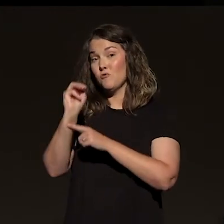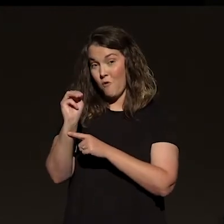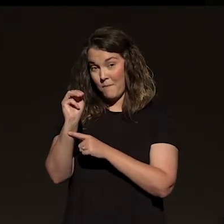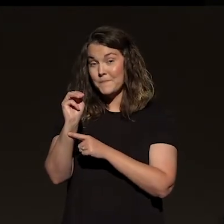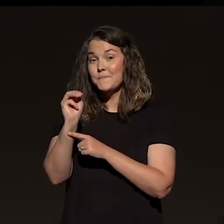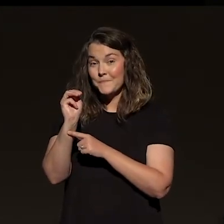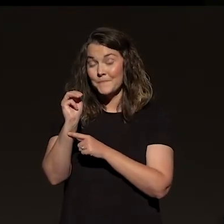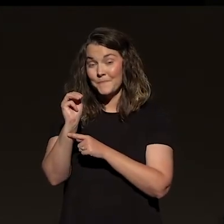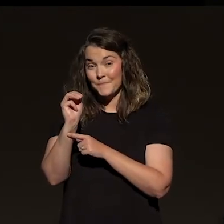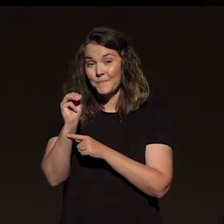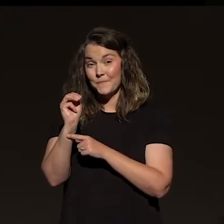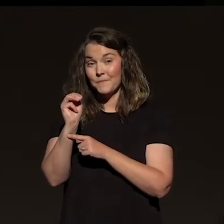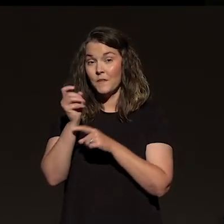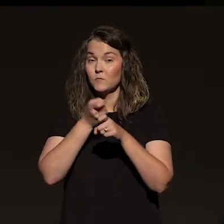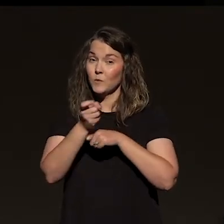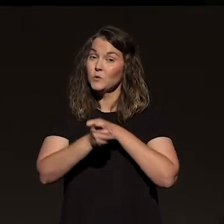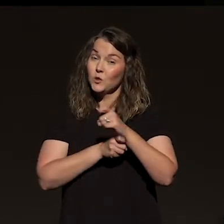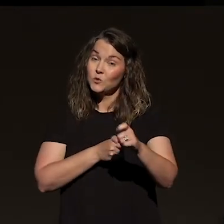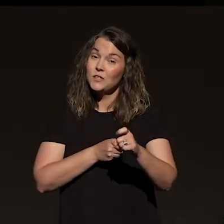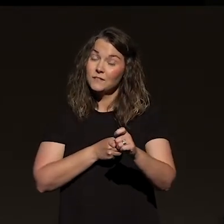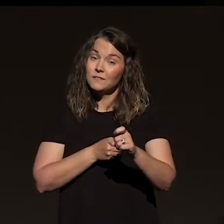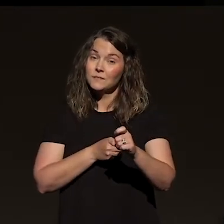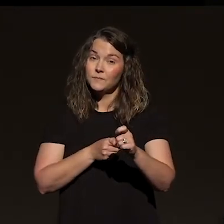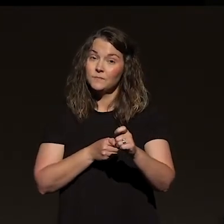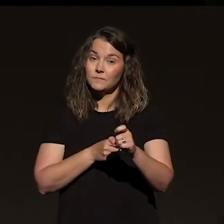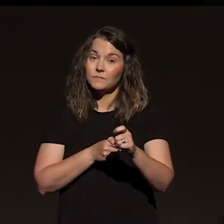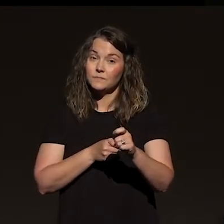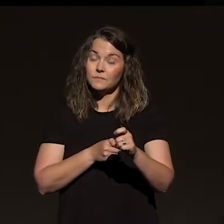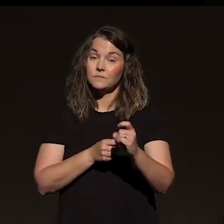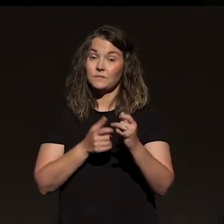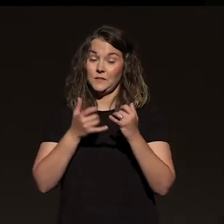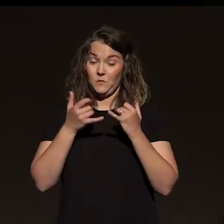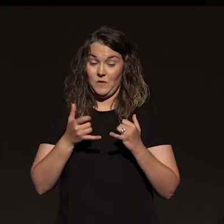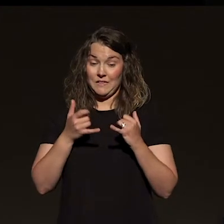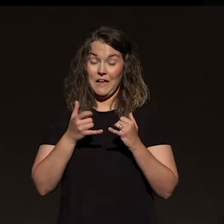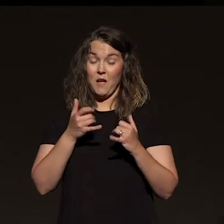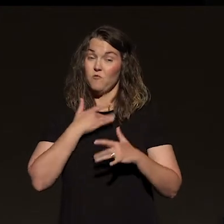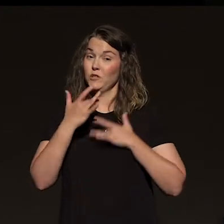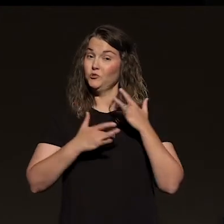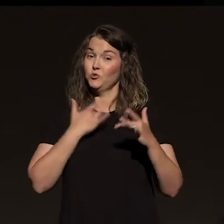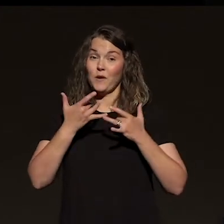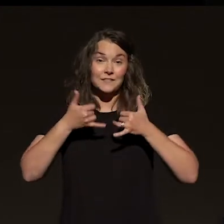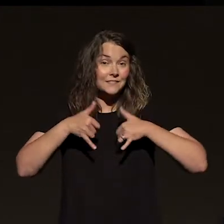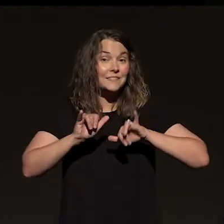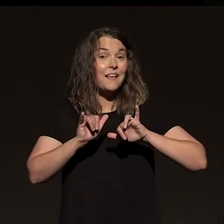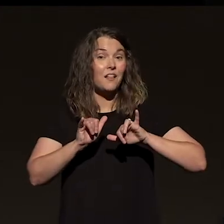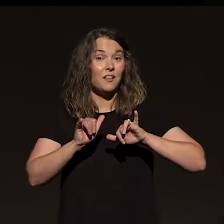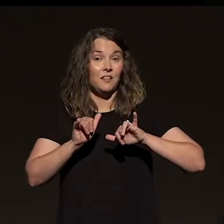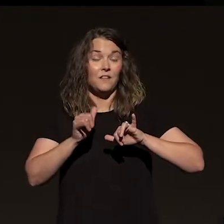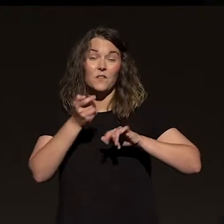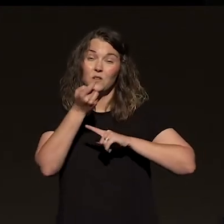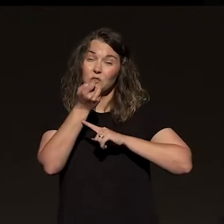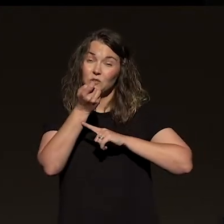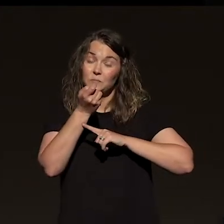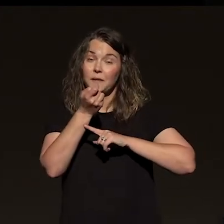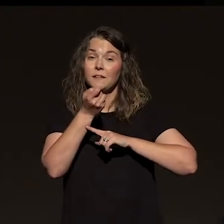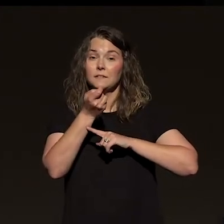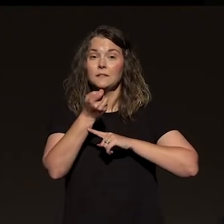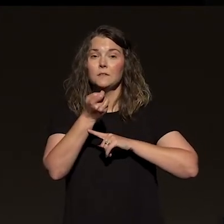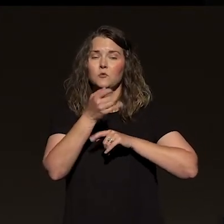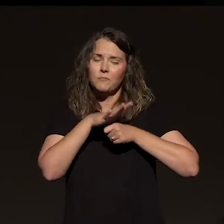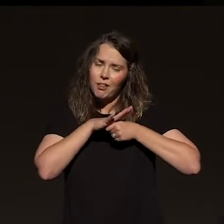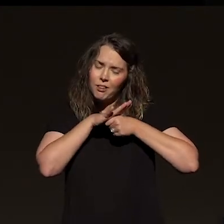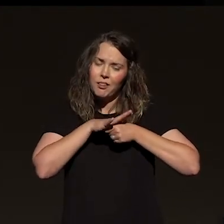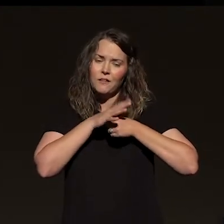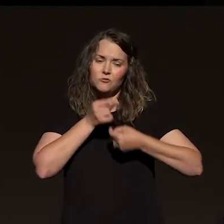Right now they were going through it, persecution. In this now you greatly rejoice, even though now for a little while, if necessary, you've been distressed